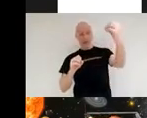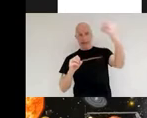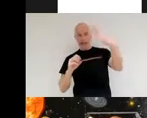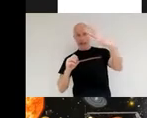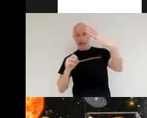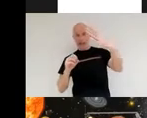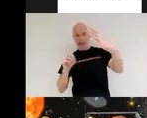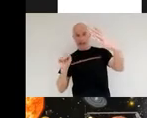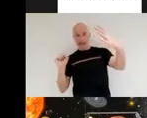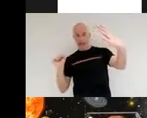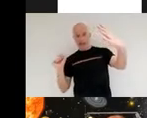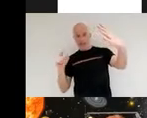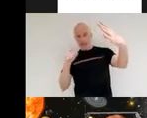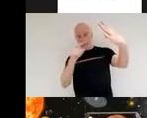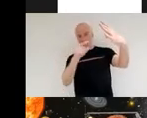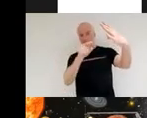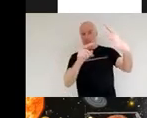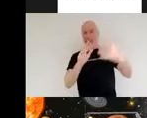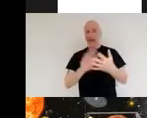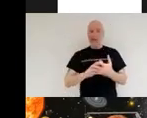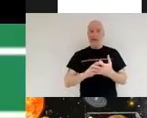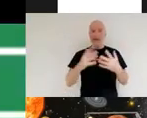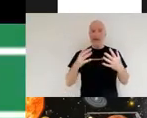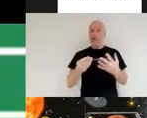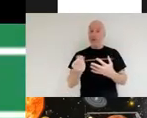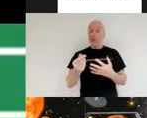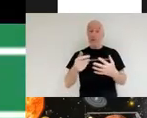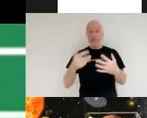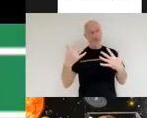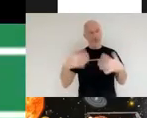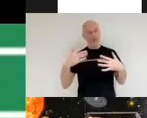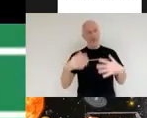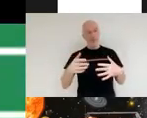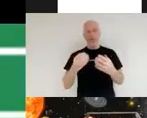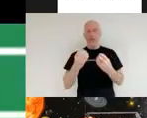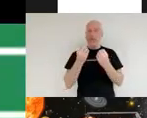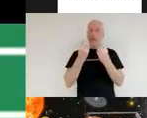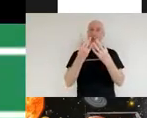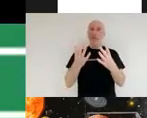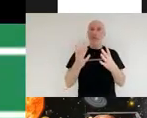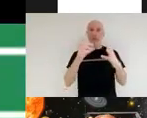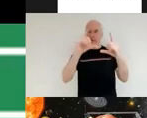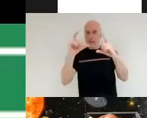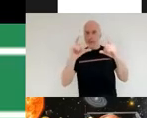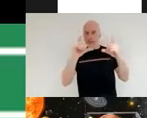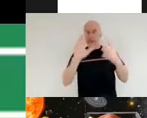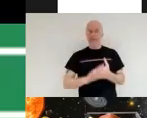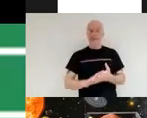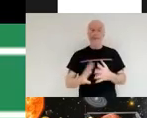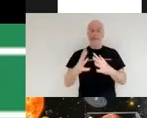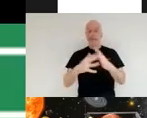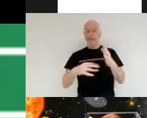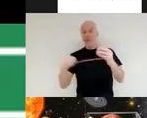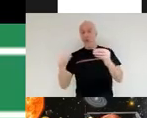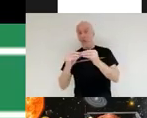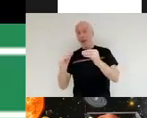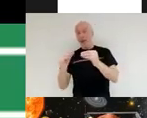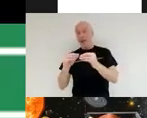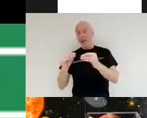result those amazing pretty images now the webb telescope is an entirely different beast